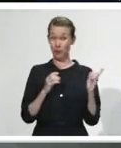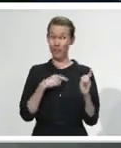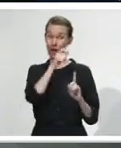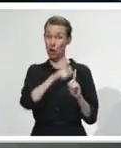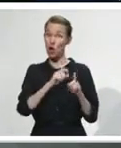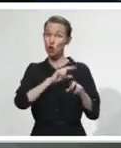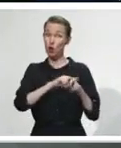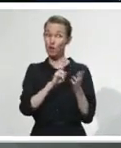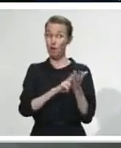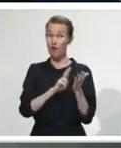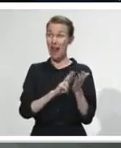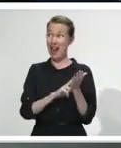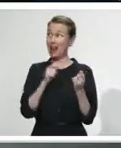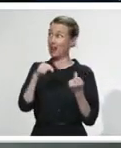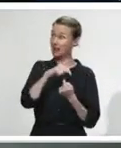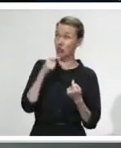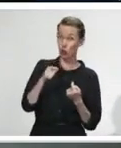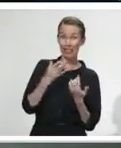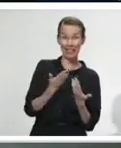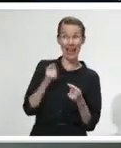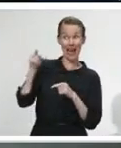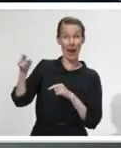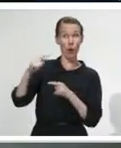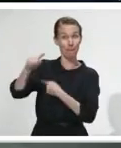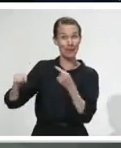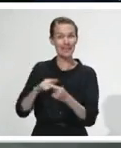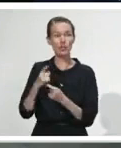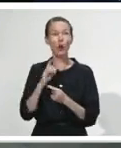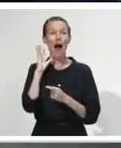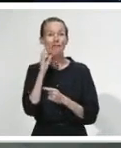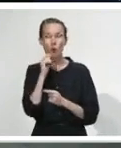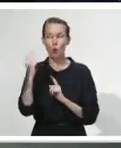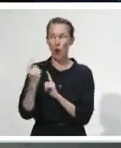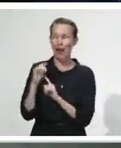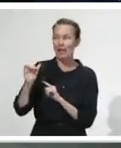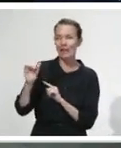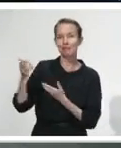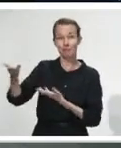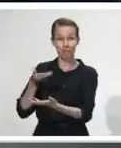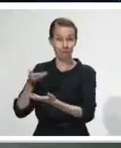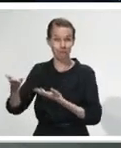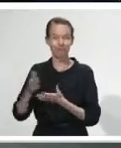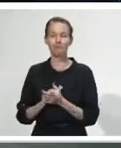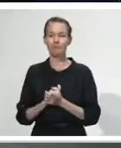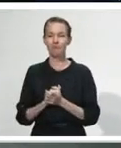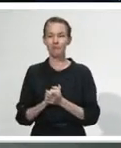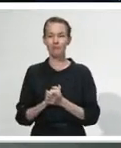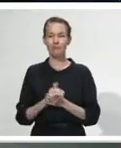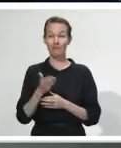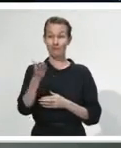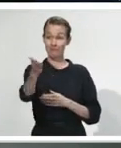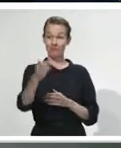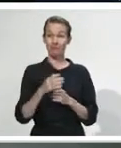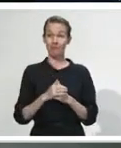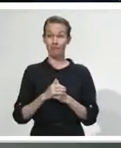So I'll catch up with her later in the afternoon and see what her thoughts are. In the vestibule? Let's follow up on mass gatherings please, Prime Minister. Do you expect whether or not